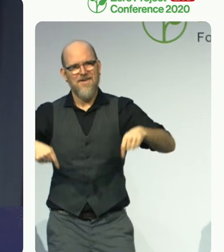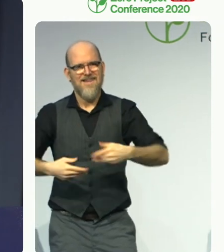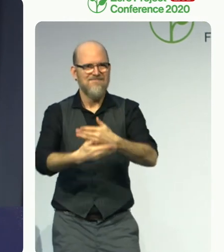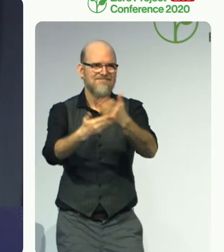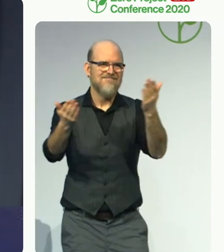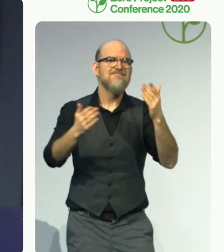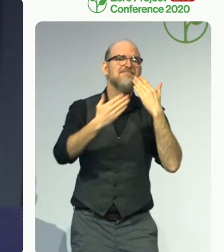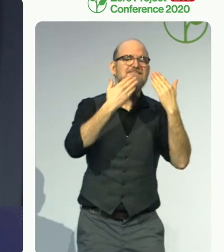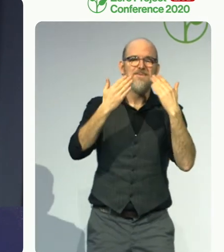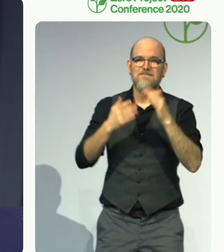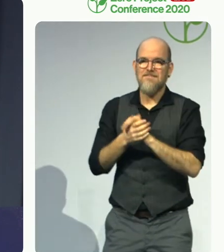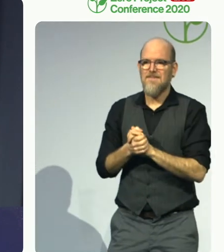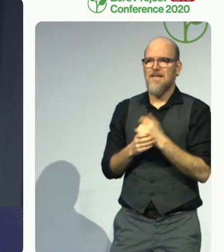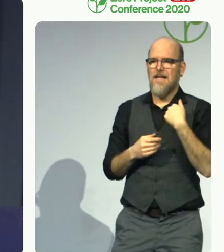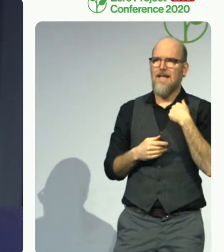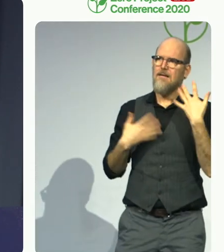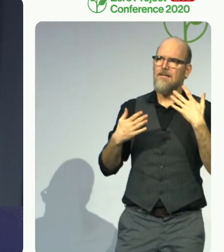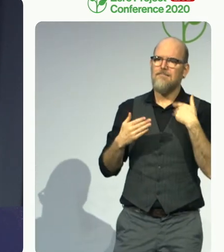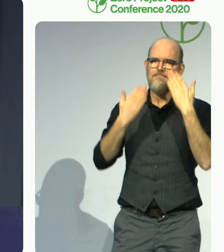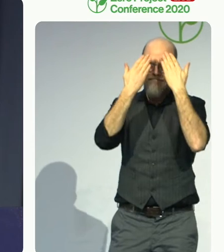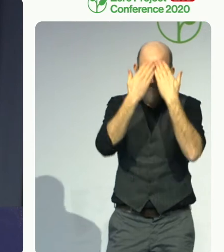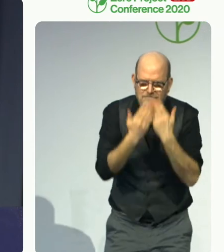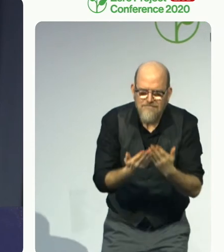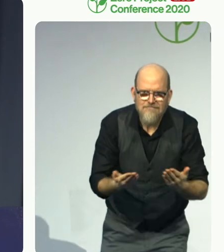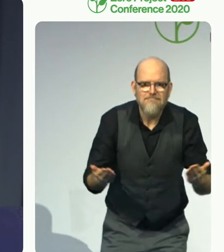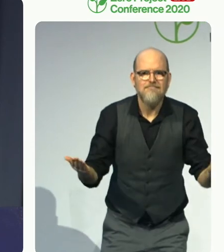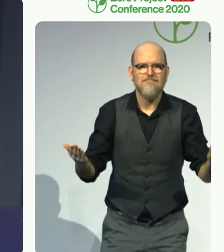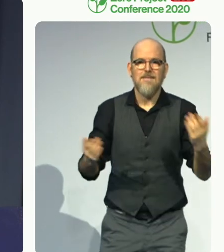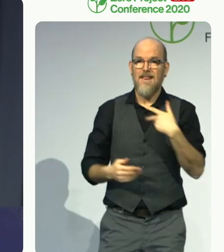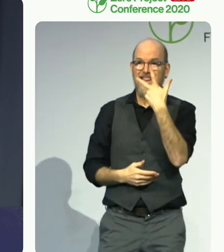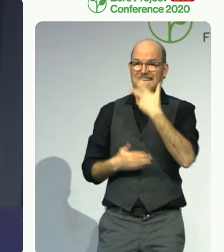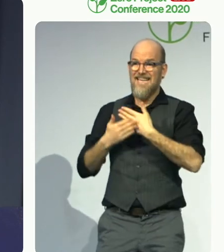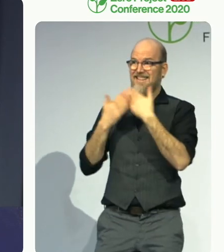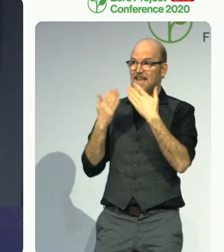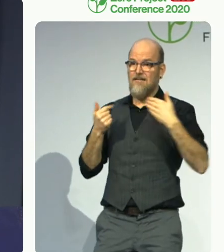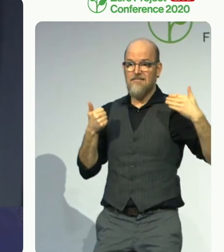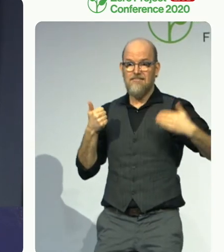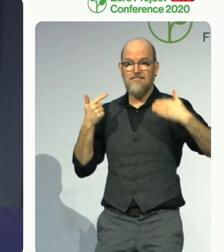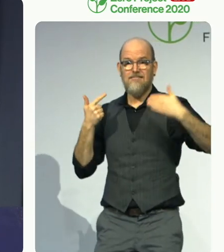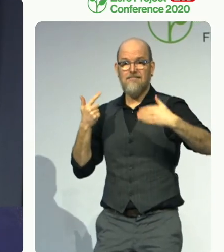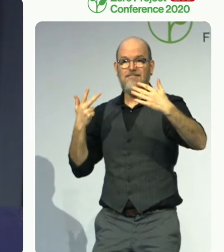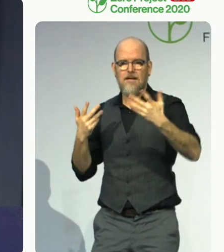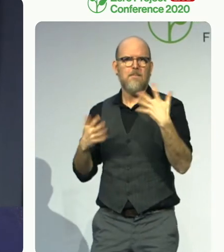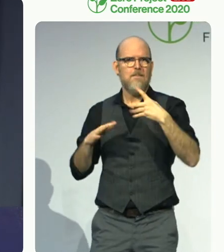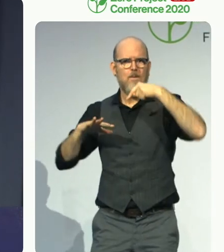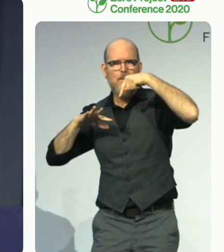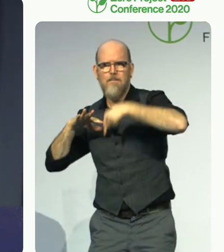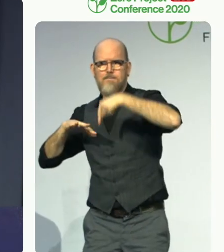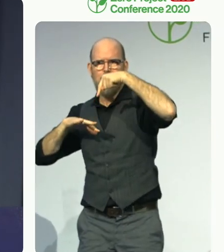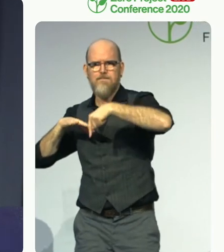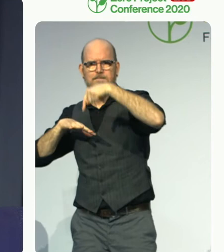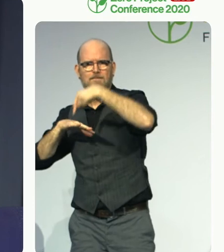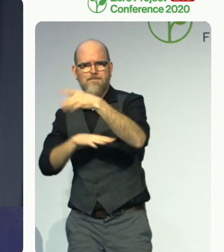we will go into deep within the next three days, your project of the Valuable 500